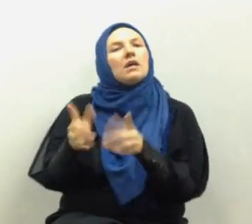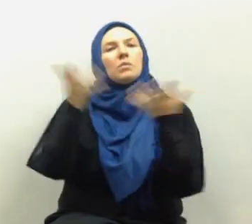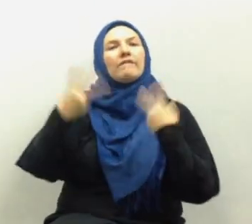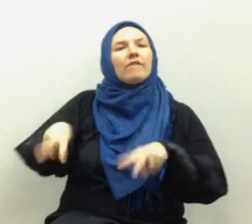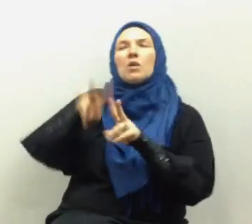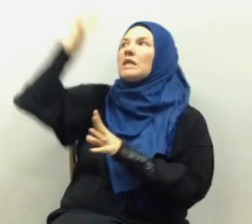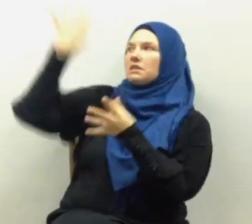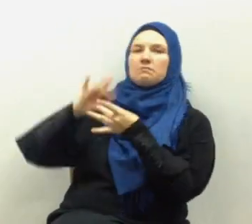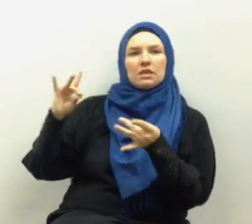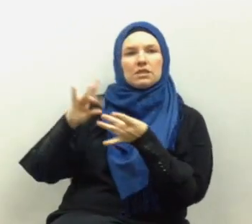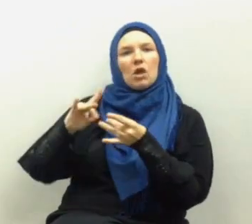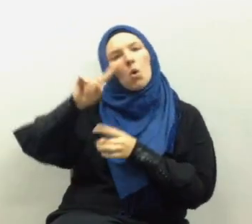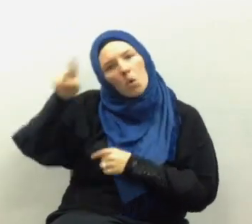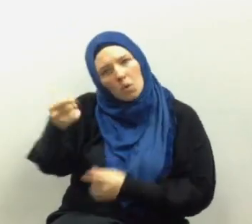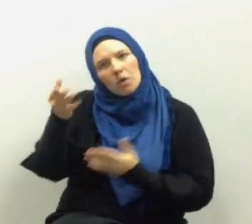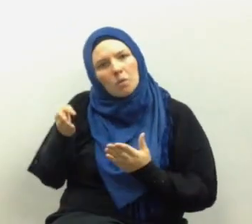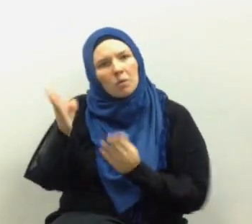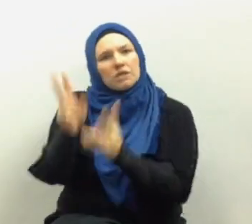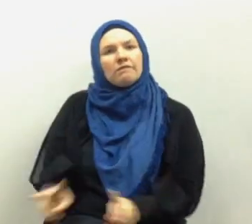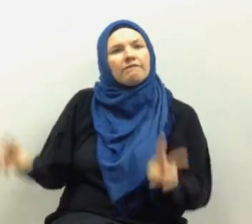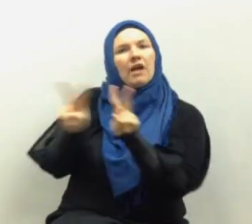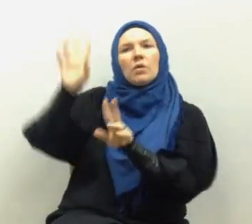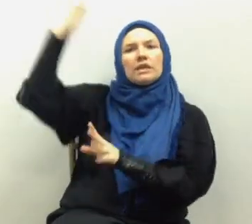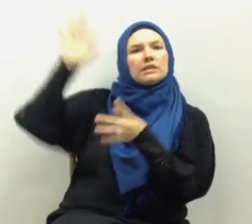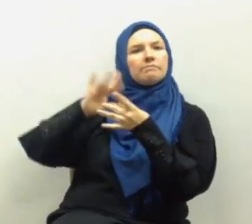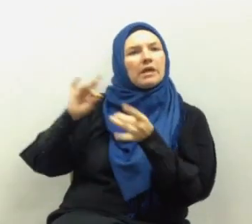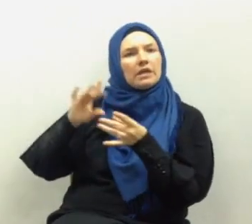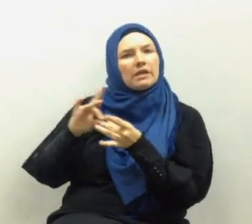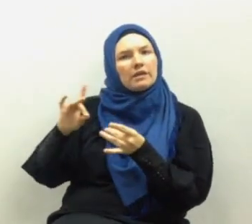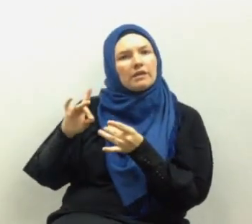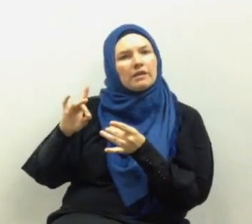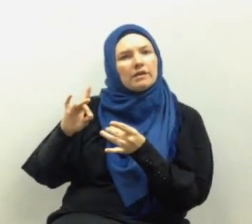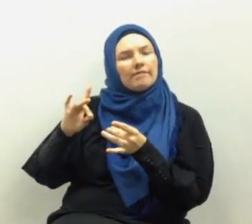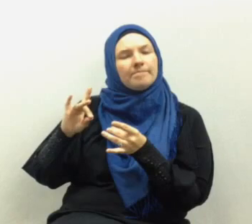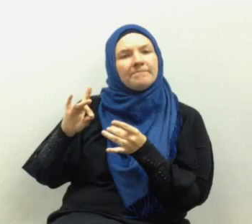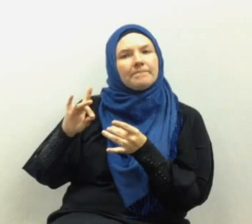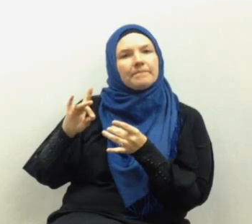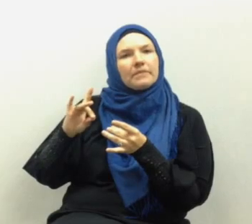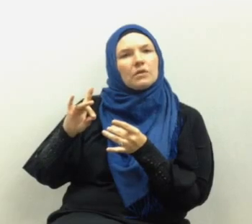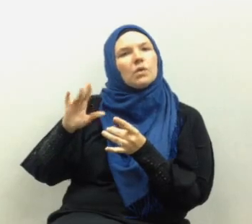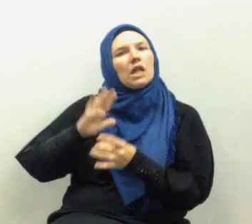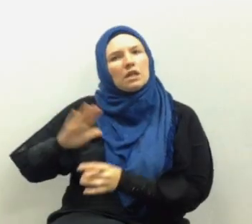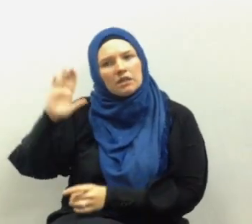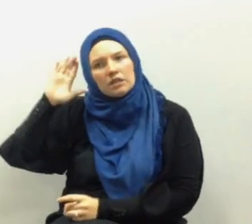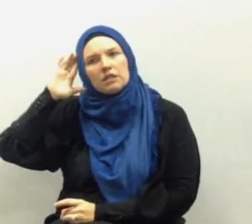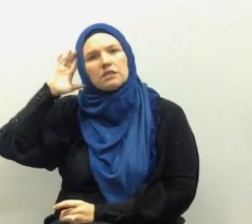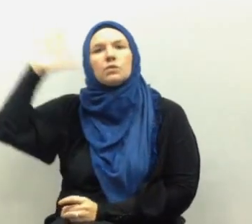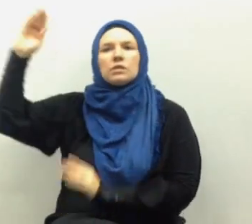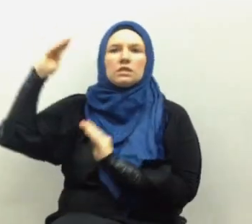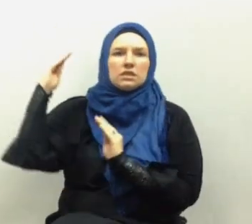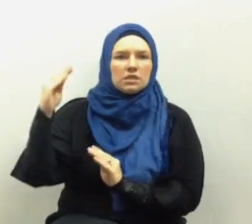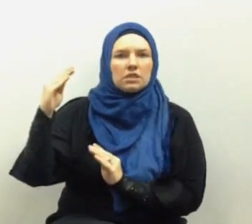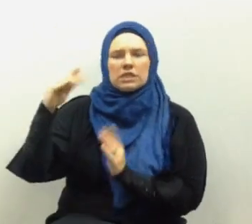the only way to value his word is to listen